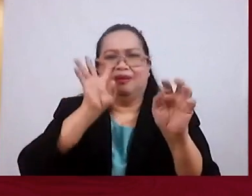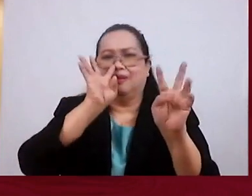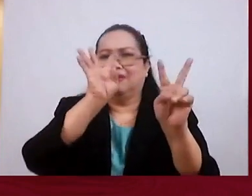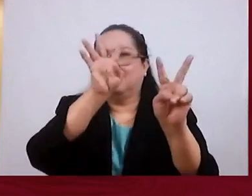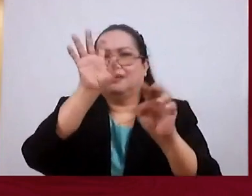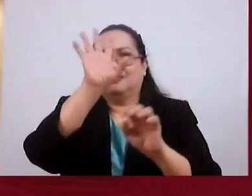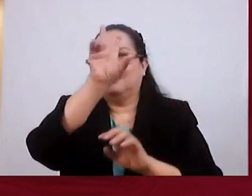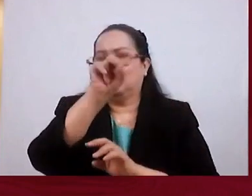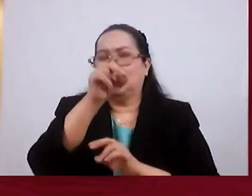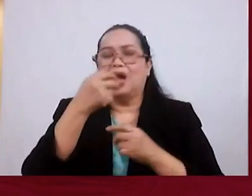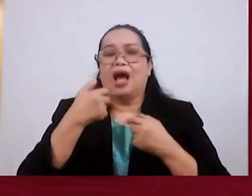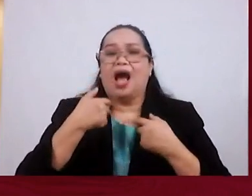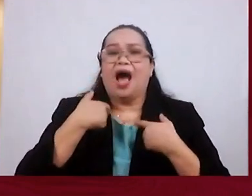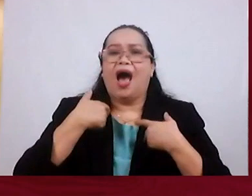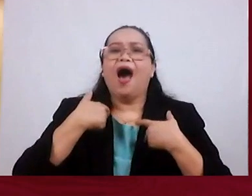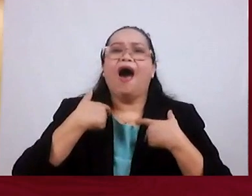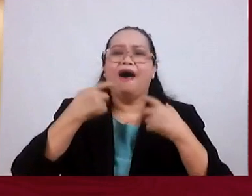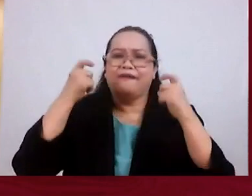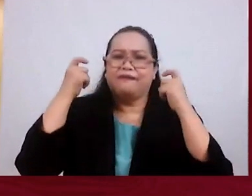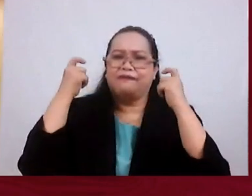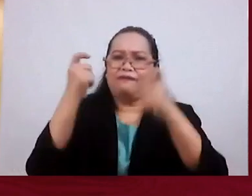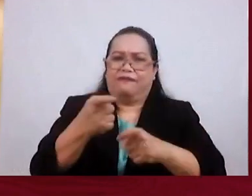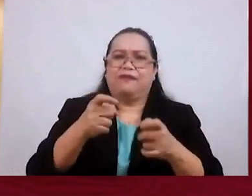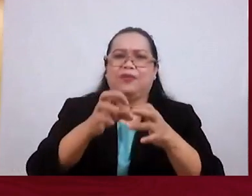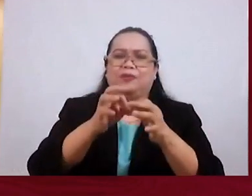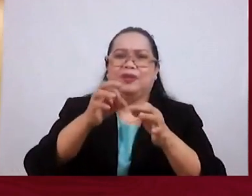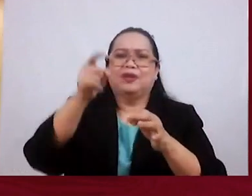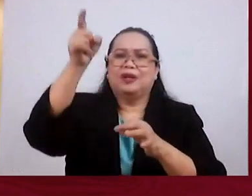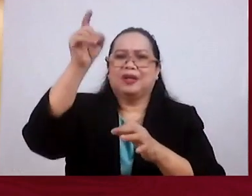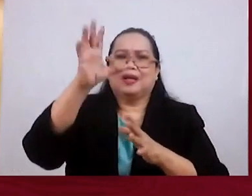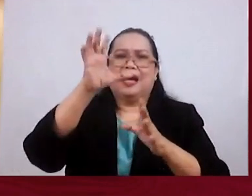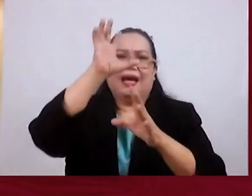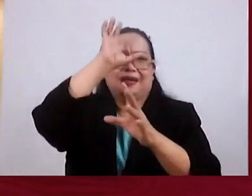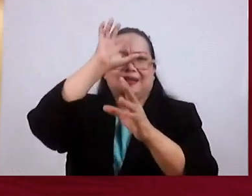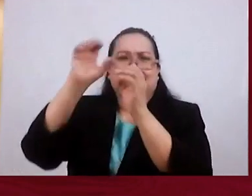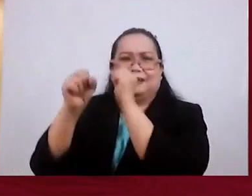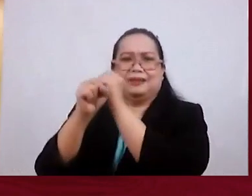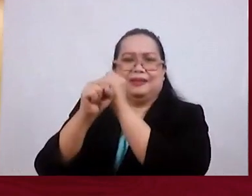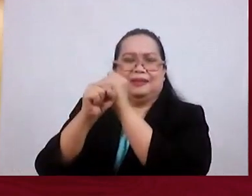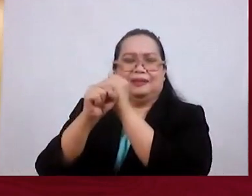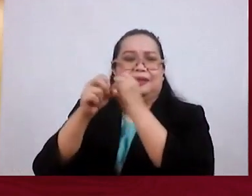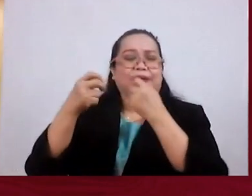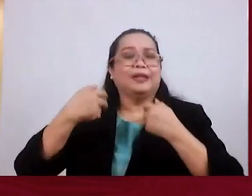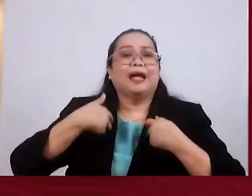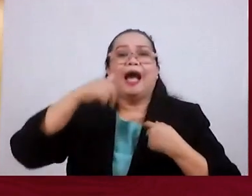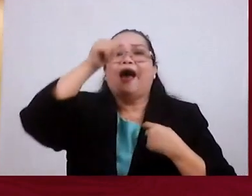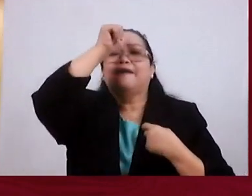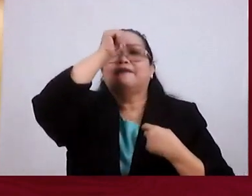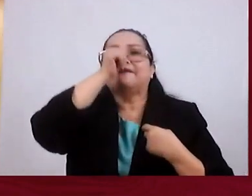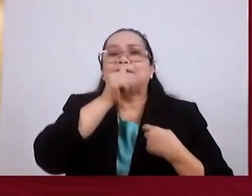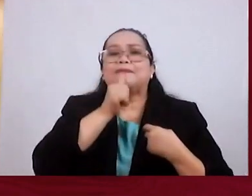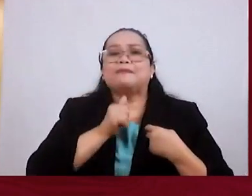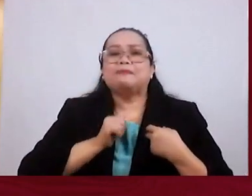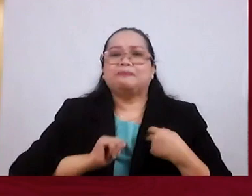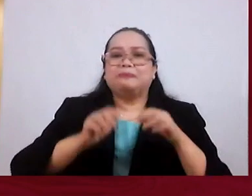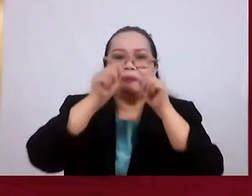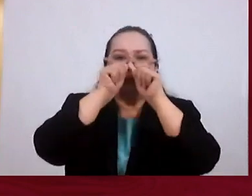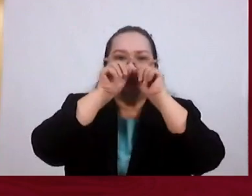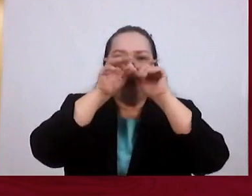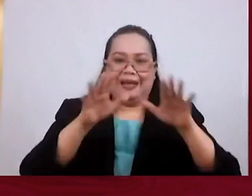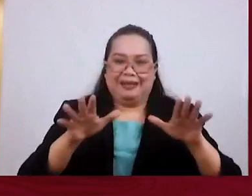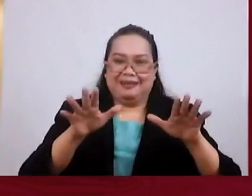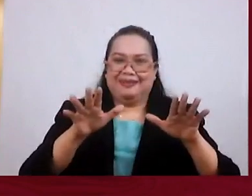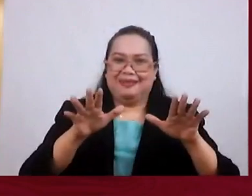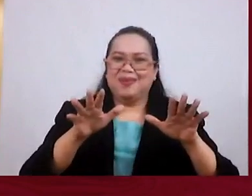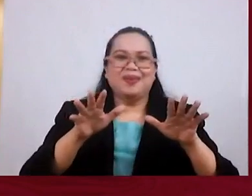Is A Reward For God Confidence There Is A Blessing For Endurance It Will Be